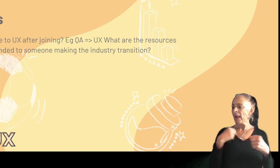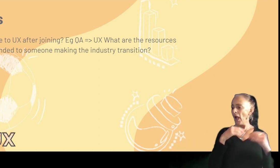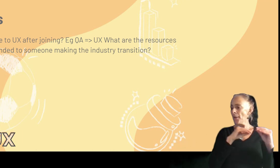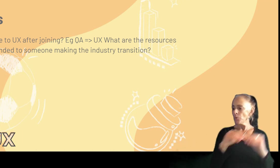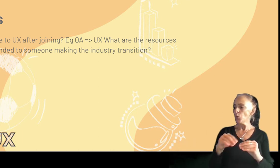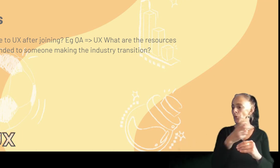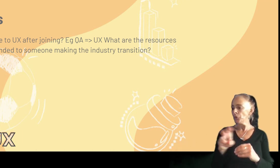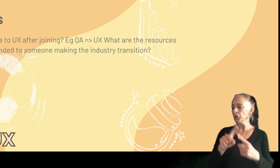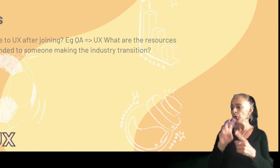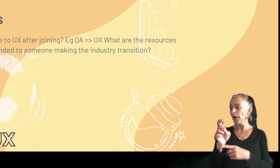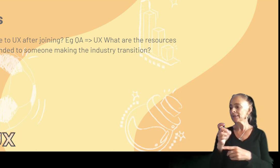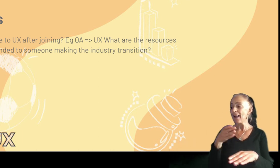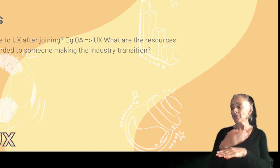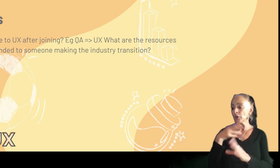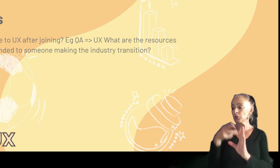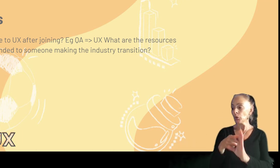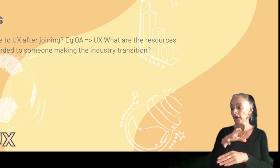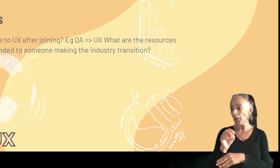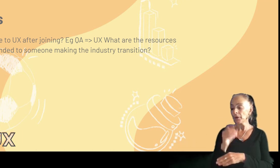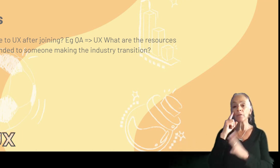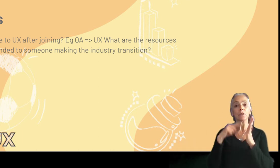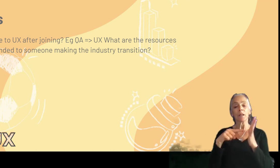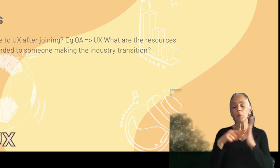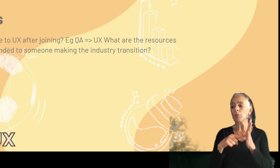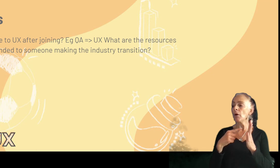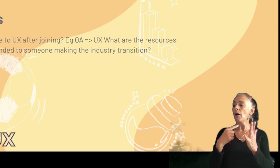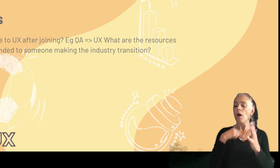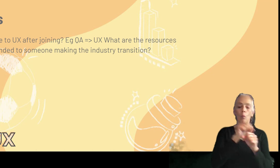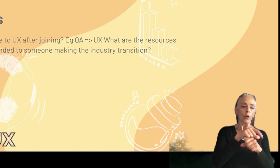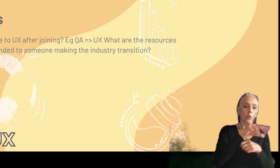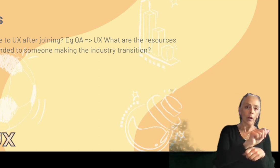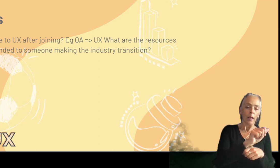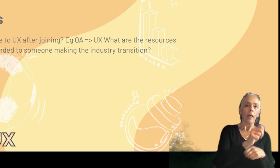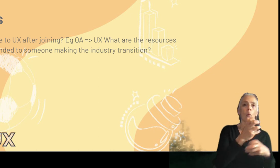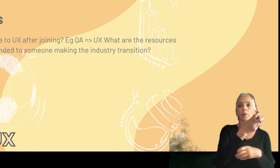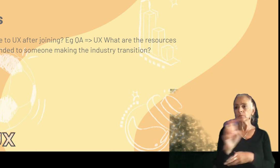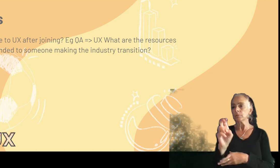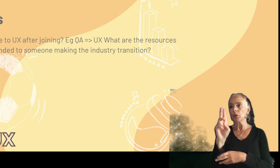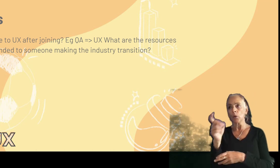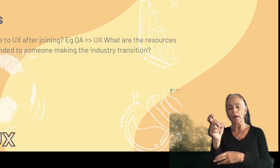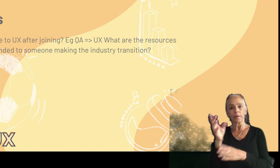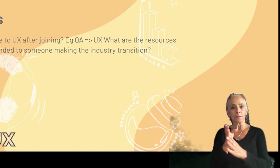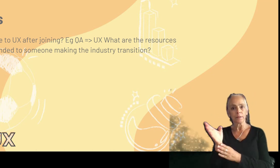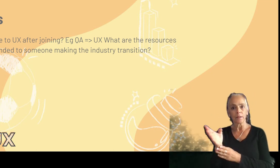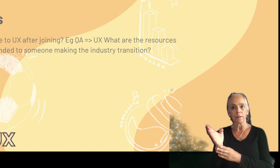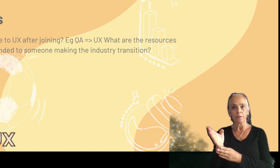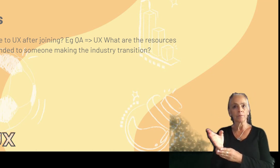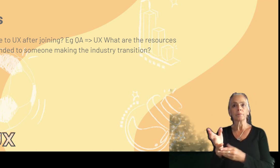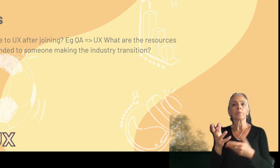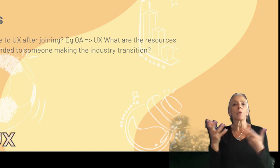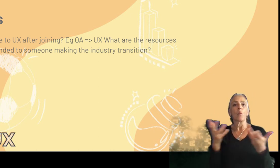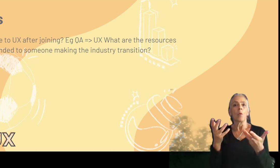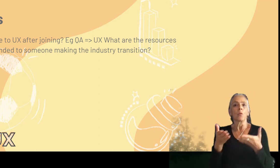joining like a company? As an example, I'm on QA, I'm going to move to UX. So what the resources are recommended to